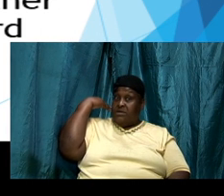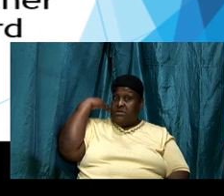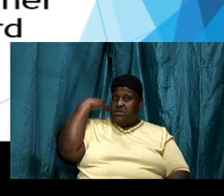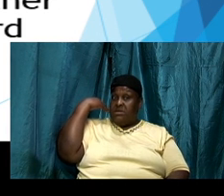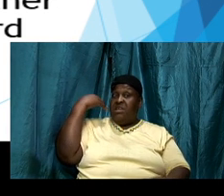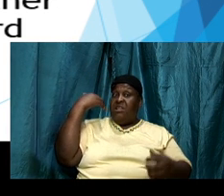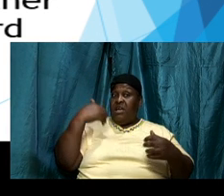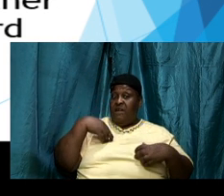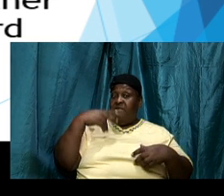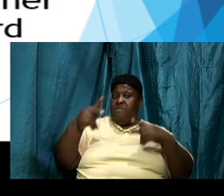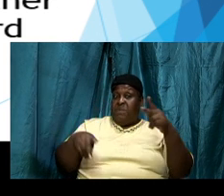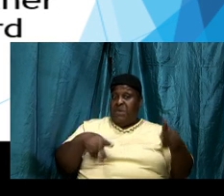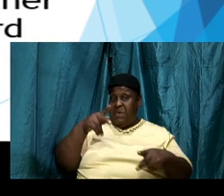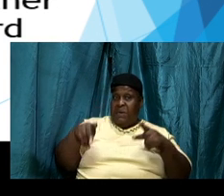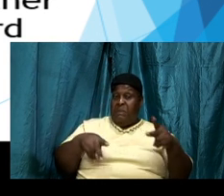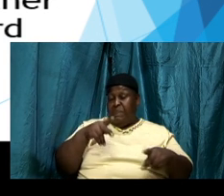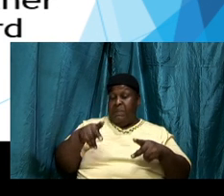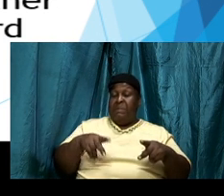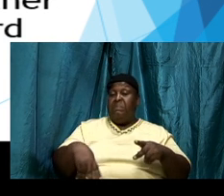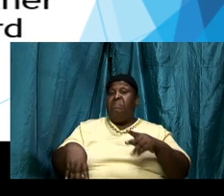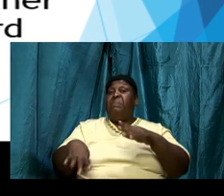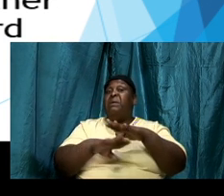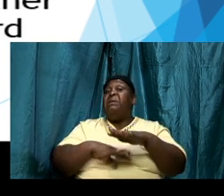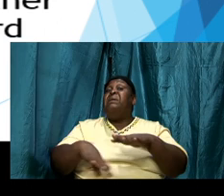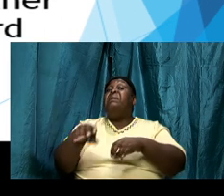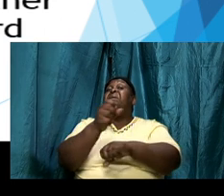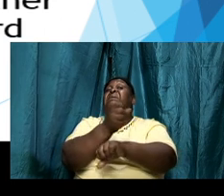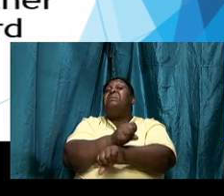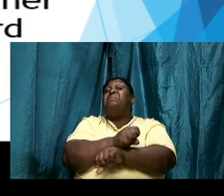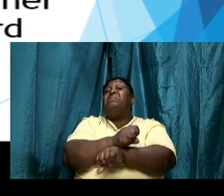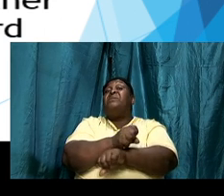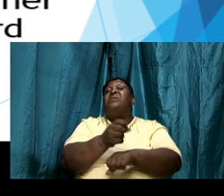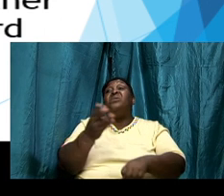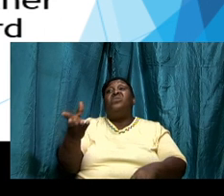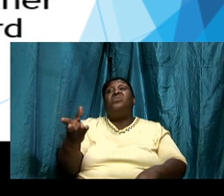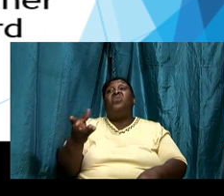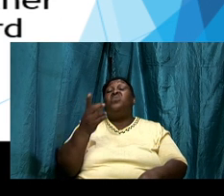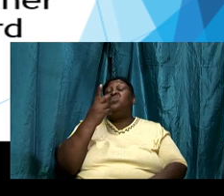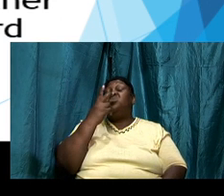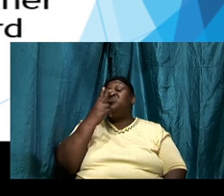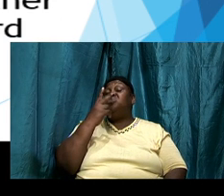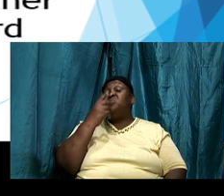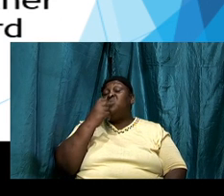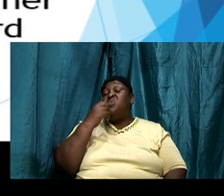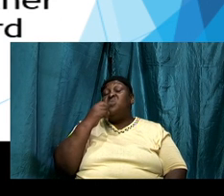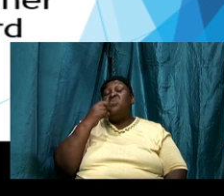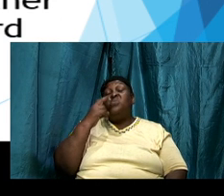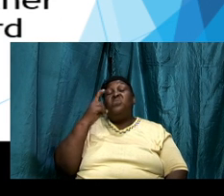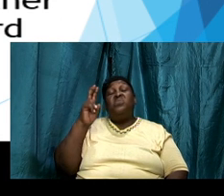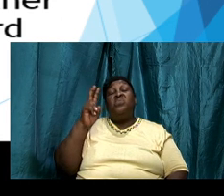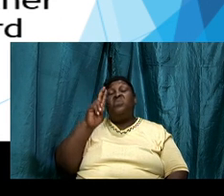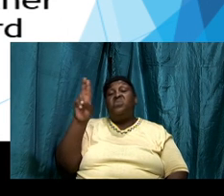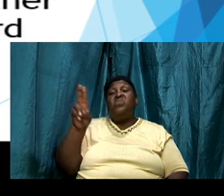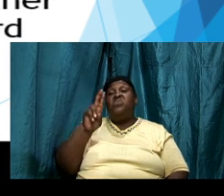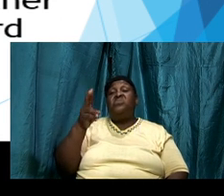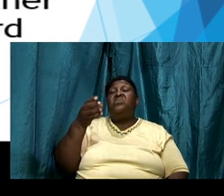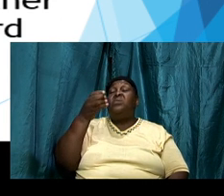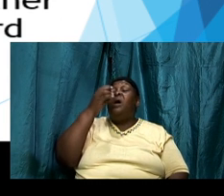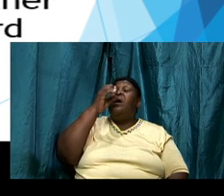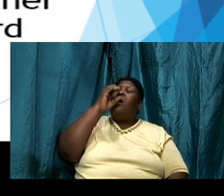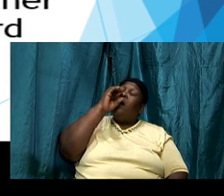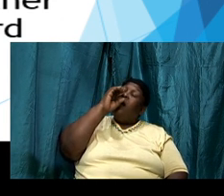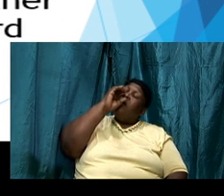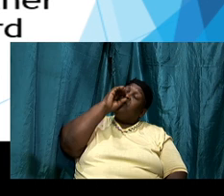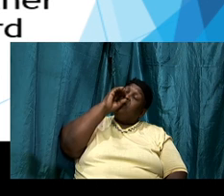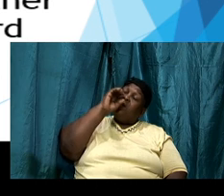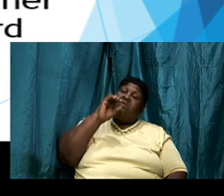bondage there are those who used to drink that know 10 years into your salvation you